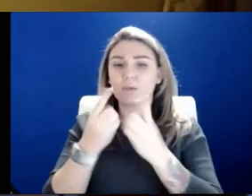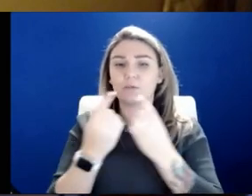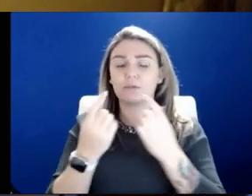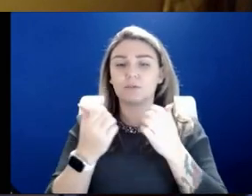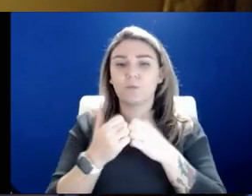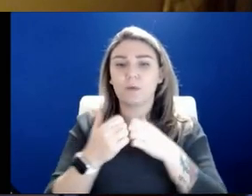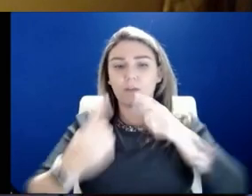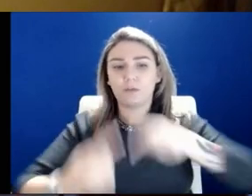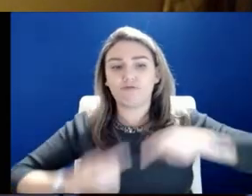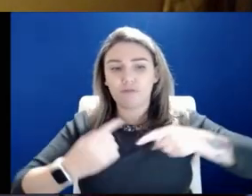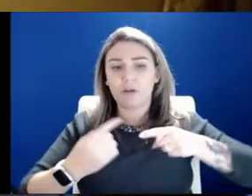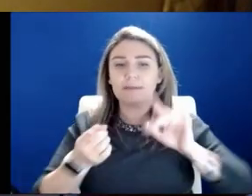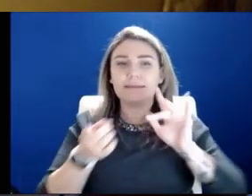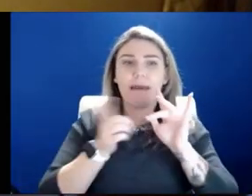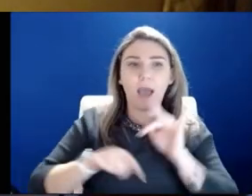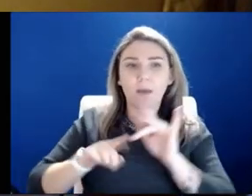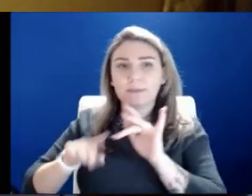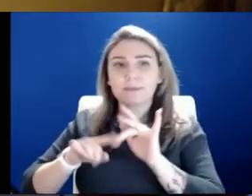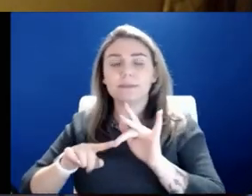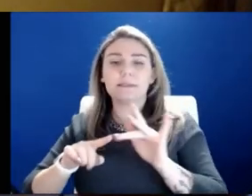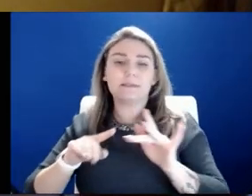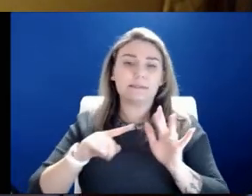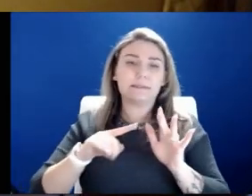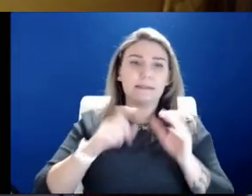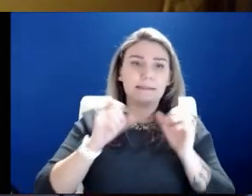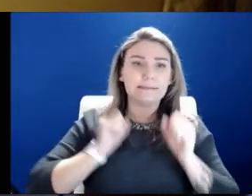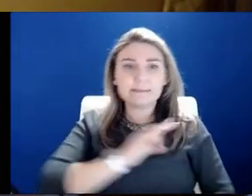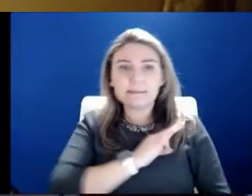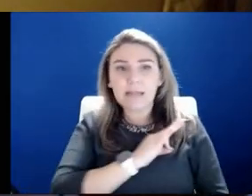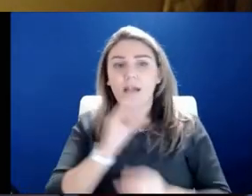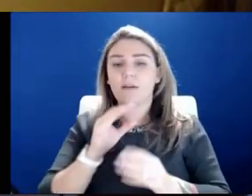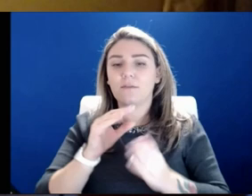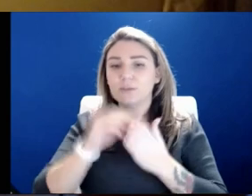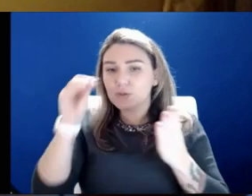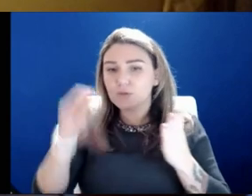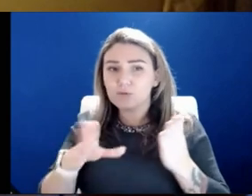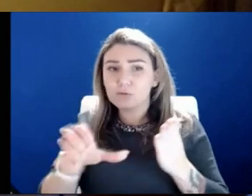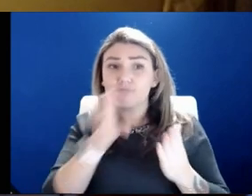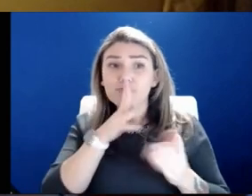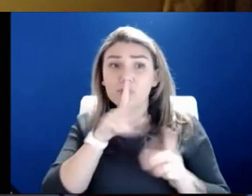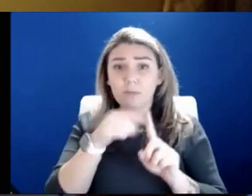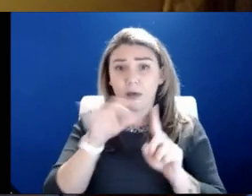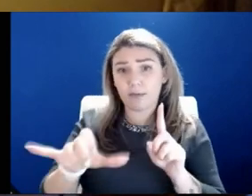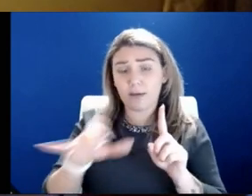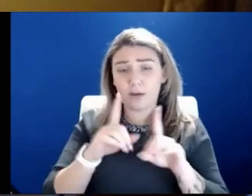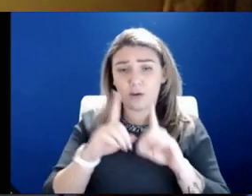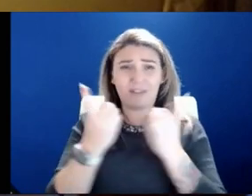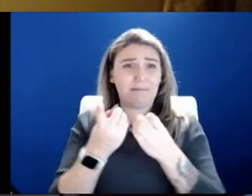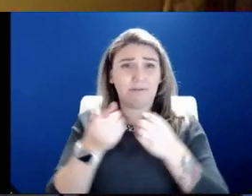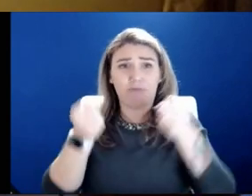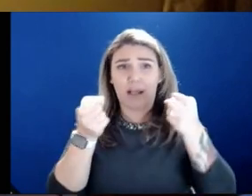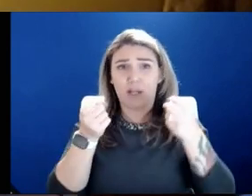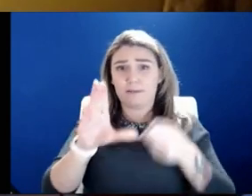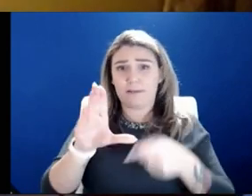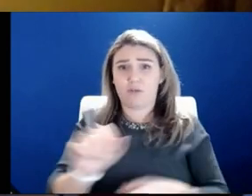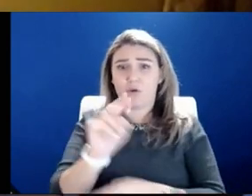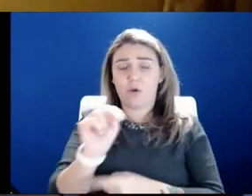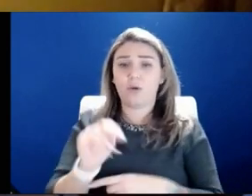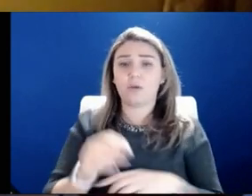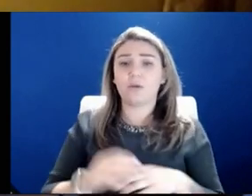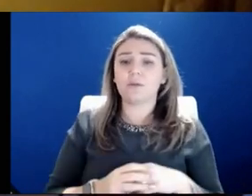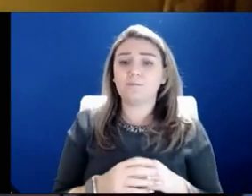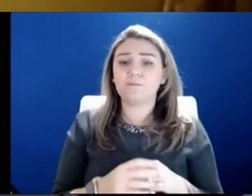absences, staff and student? Is that something you guys talk about every day? Is that really the district handles on their own? Yeah, you know,